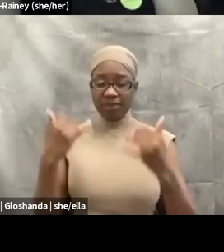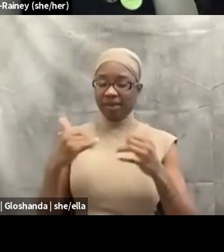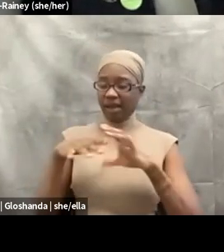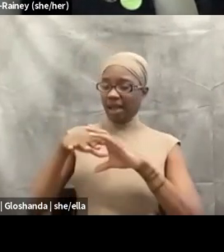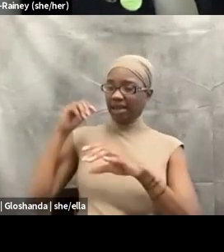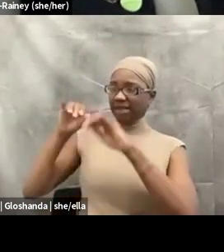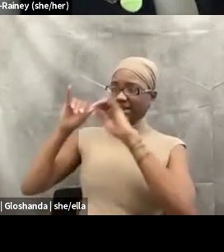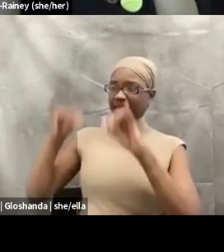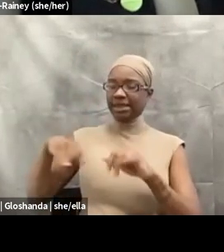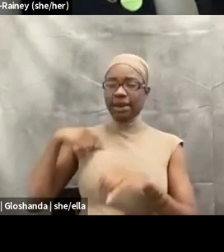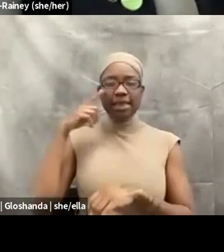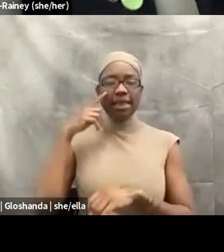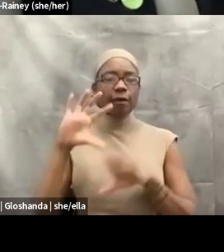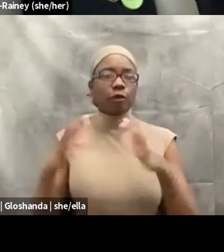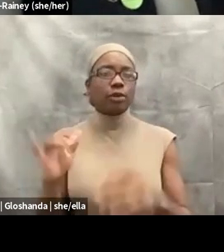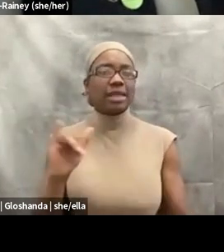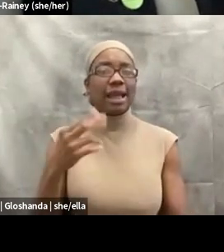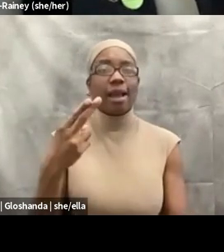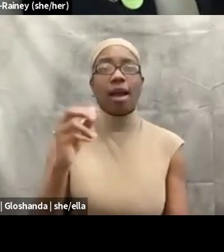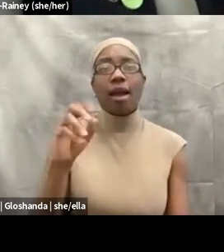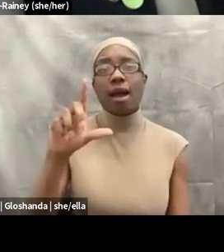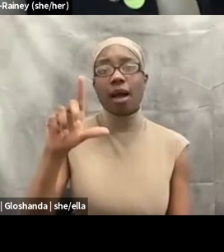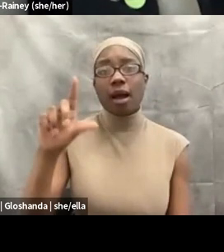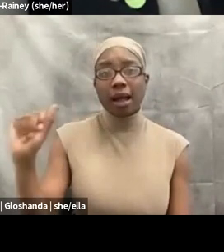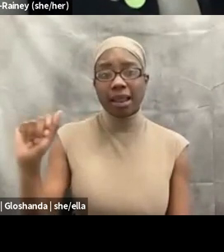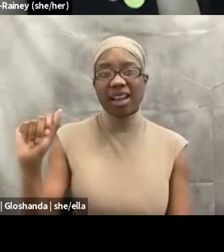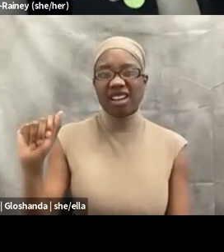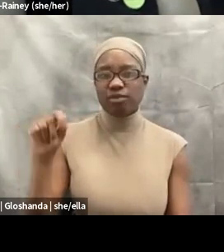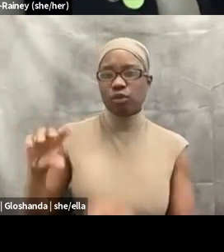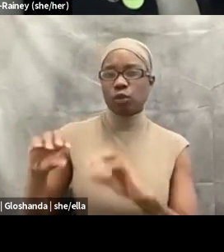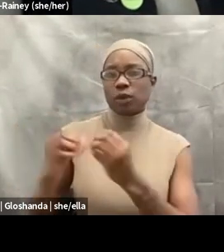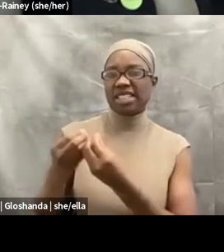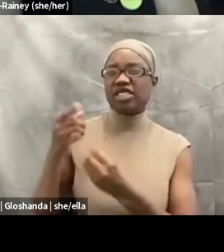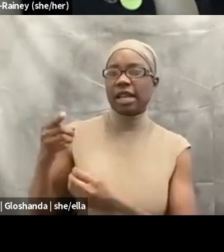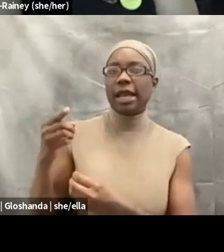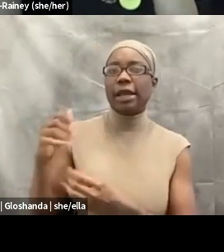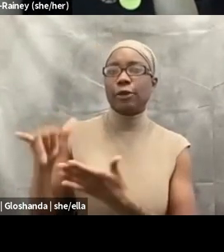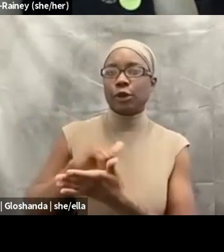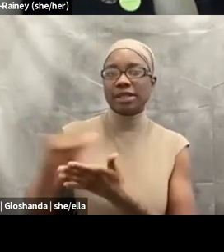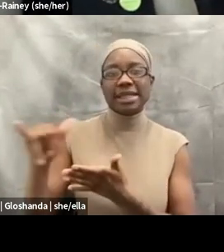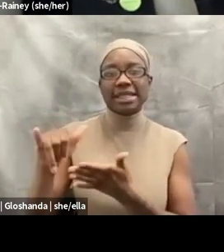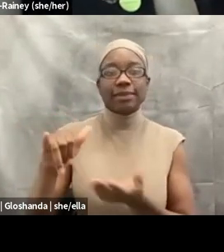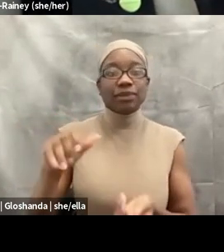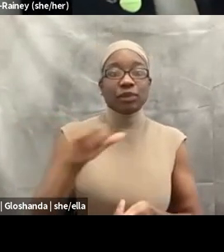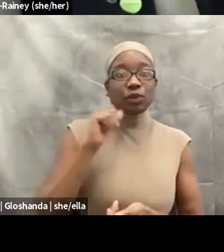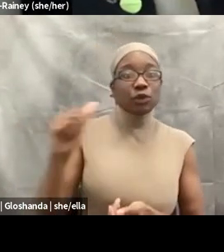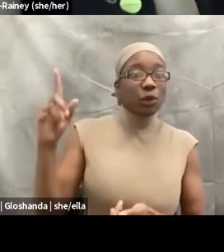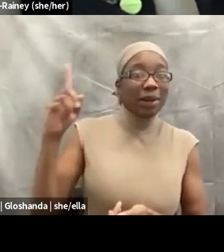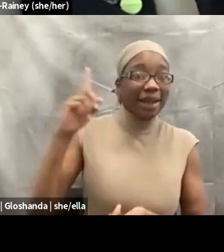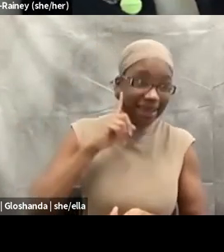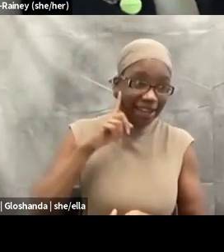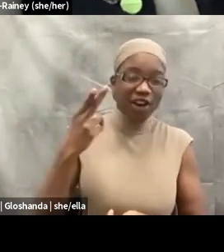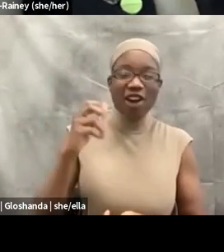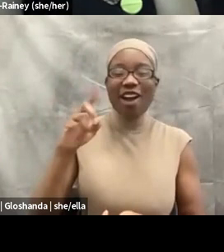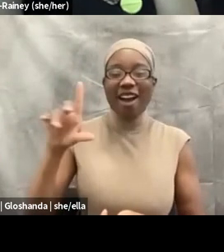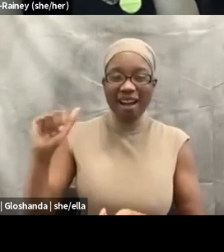HALA in New York city that, you know, you don't hear HALA uplifted all the time, unless you're in certain circles because they really are doing the work